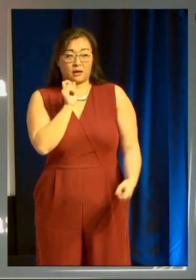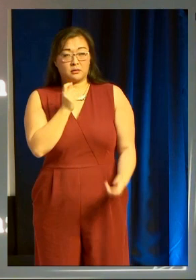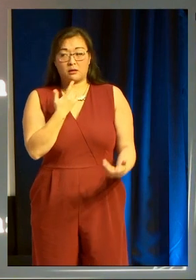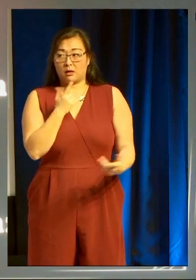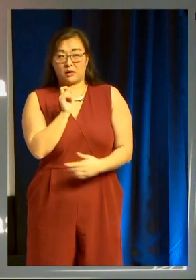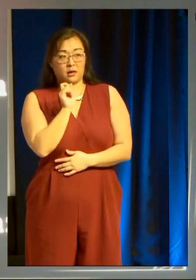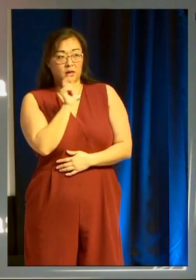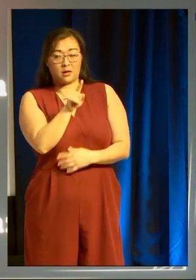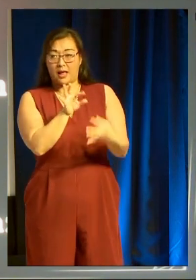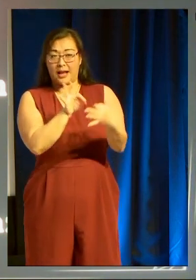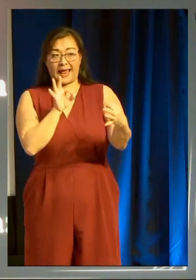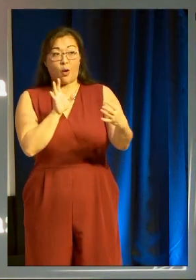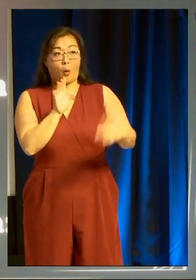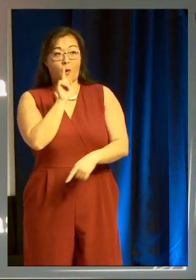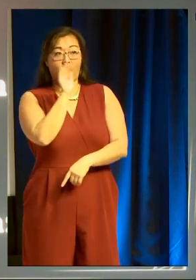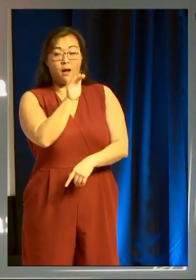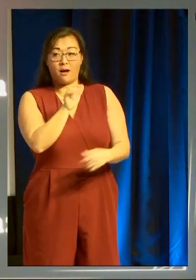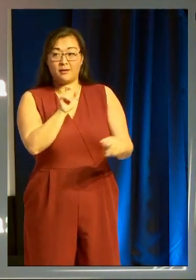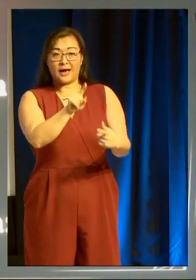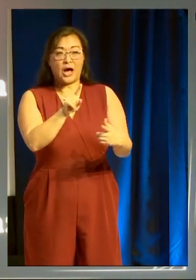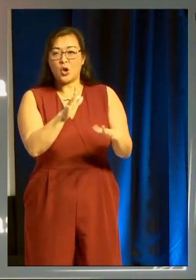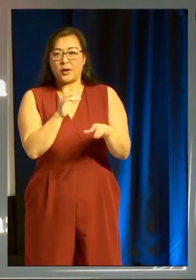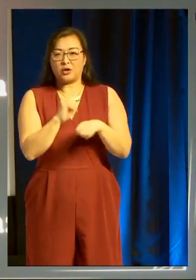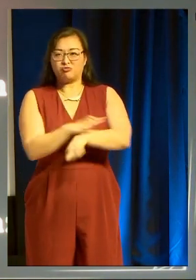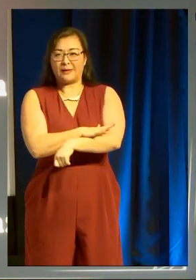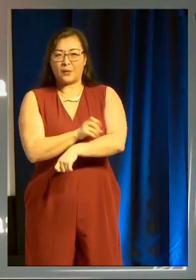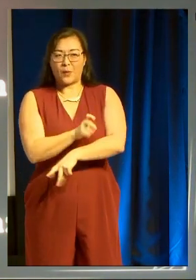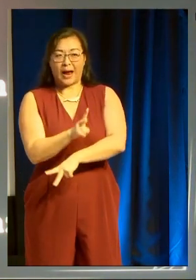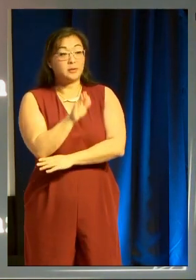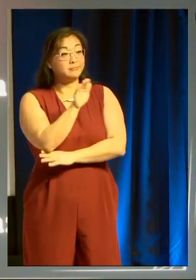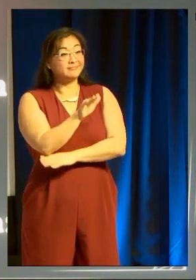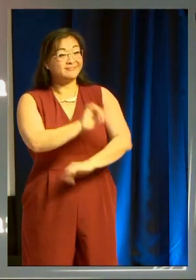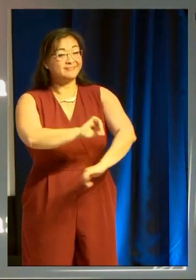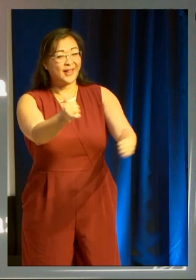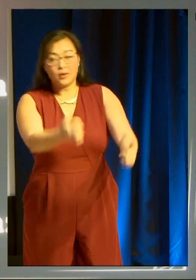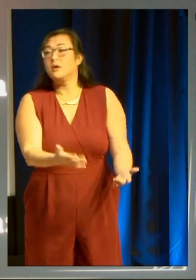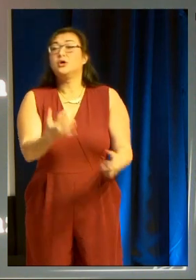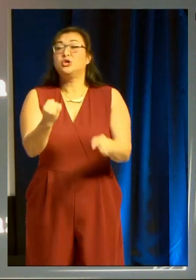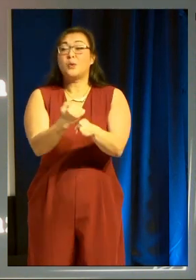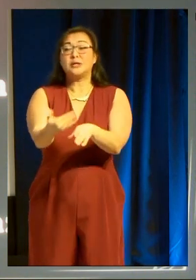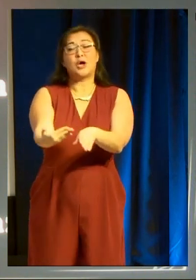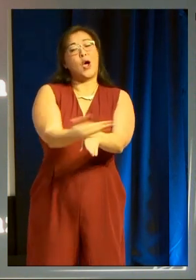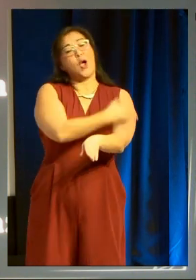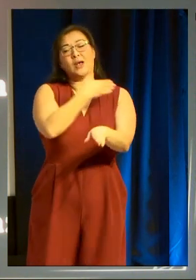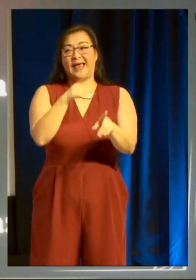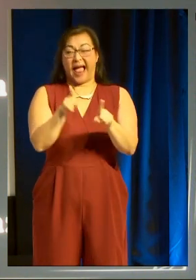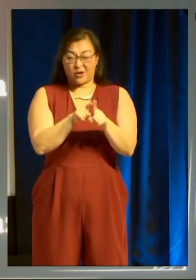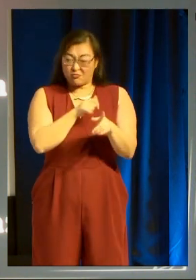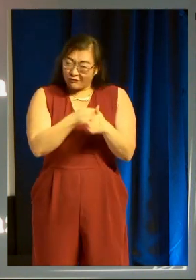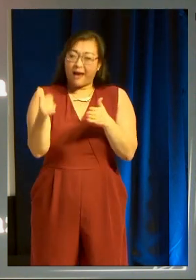open a conversation with them in a non-creepy way. And do that as early and regularly as you can.